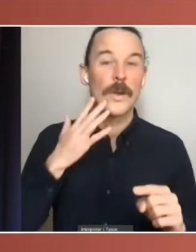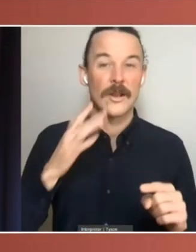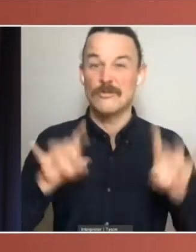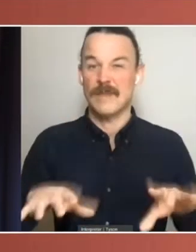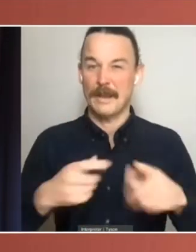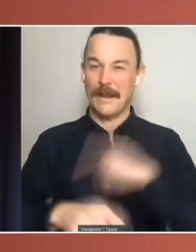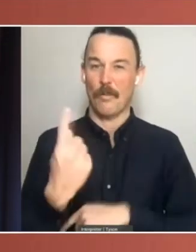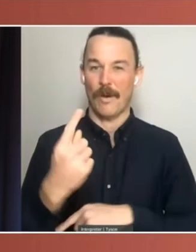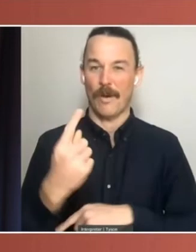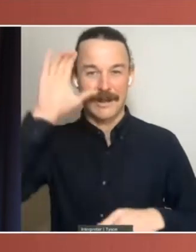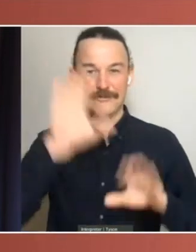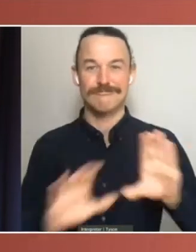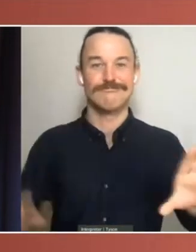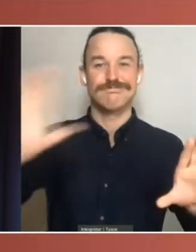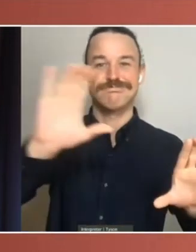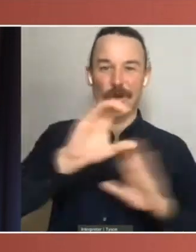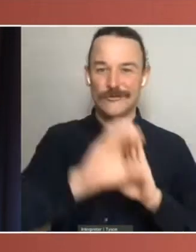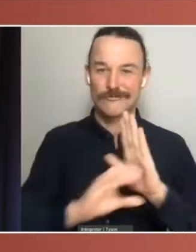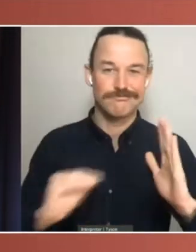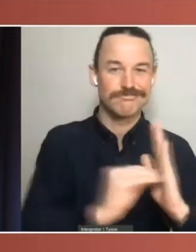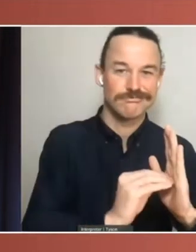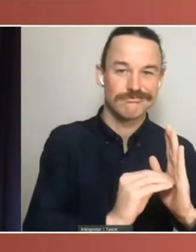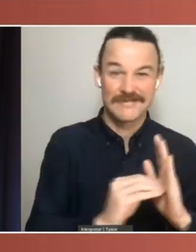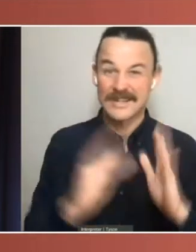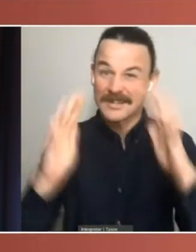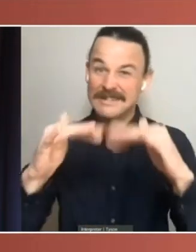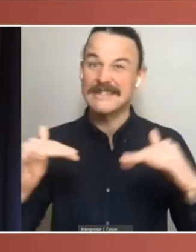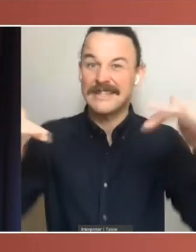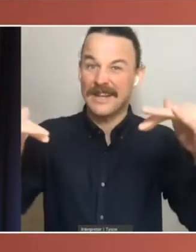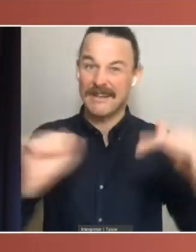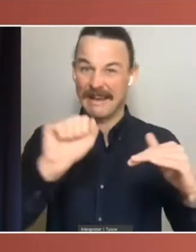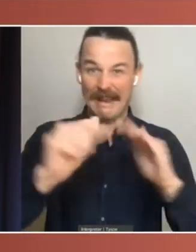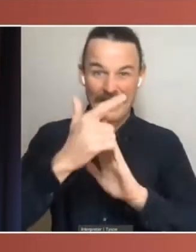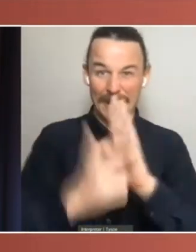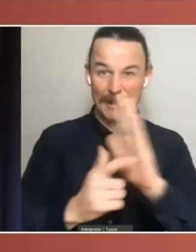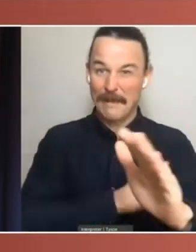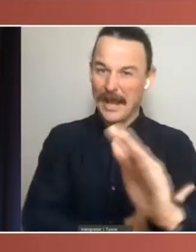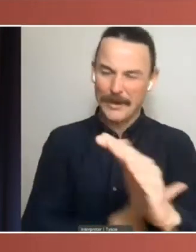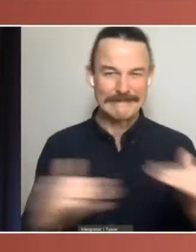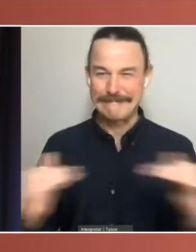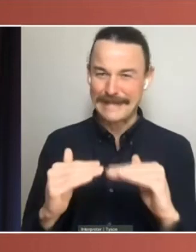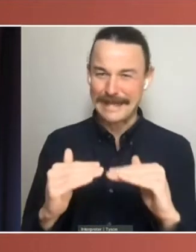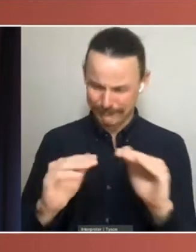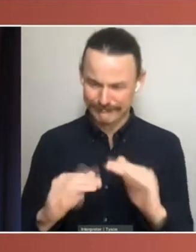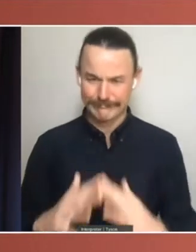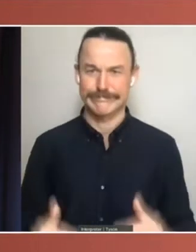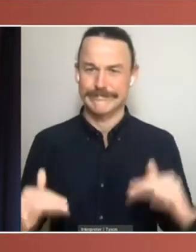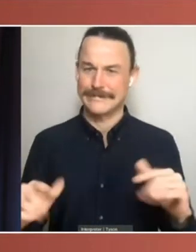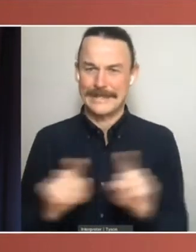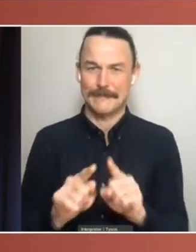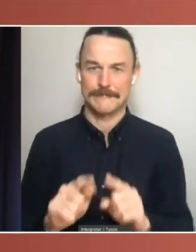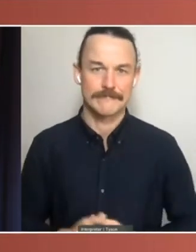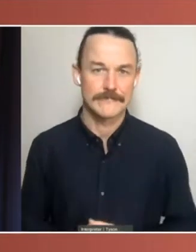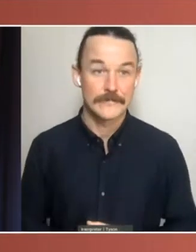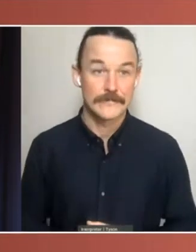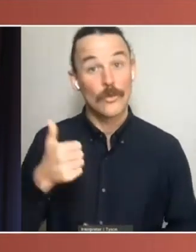houses, the Senate has almost as extensive legislative powers as the House of Representatives. It is a good thing too, since the Senate